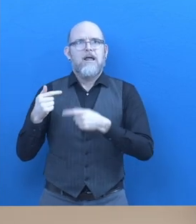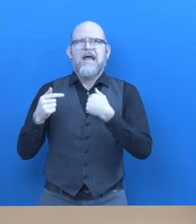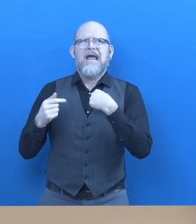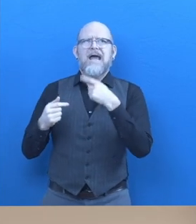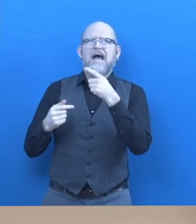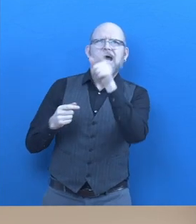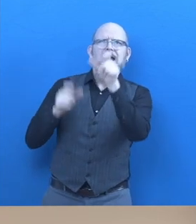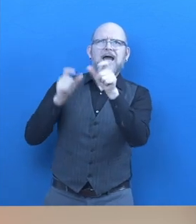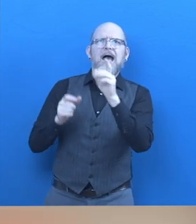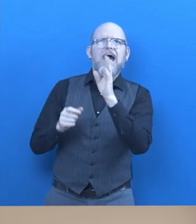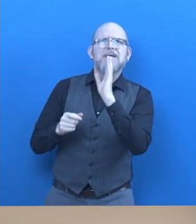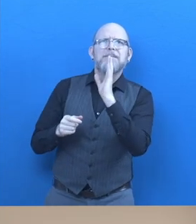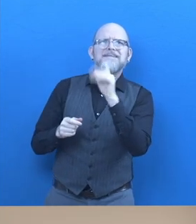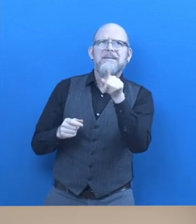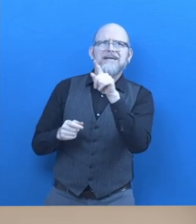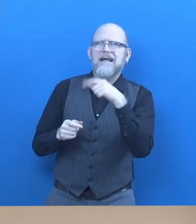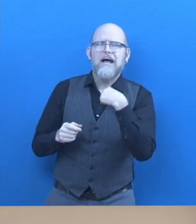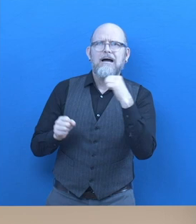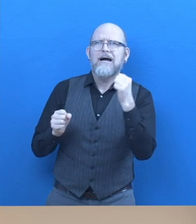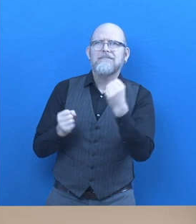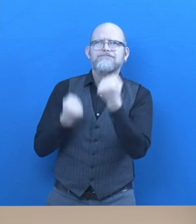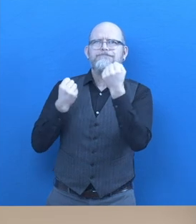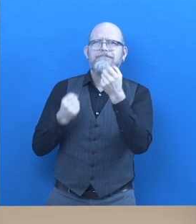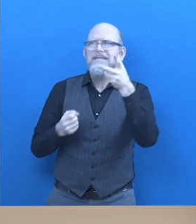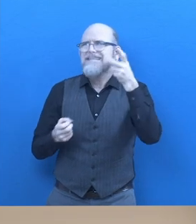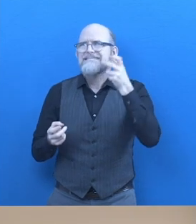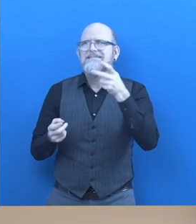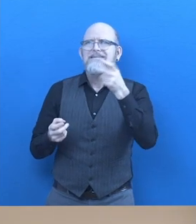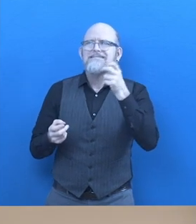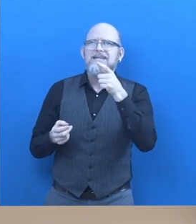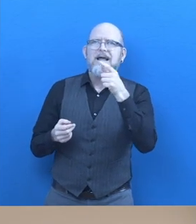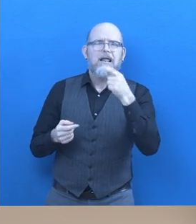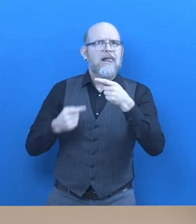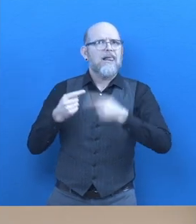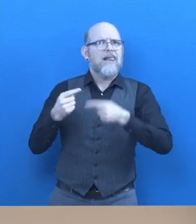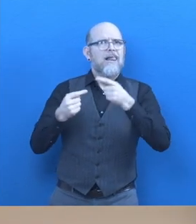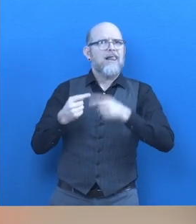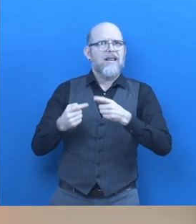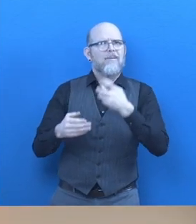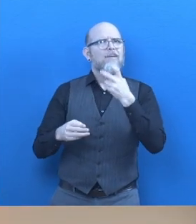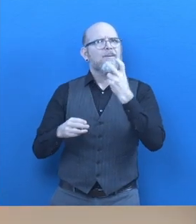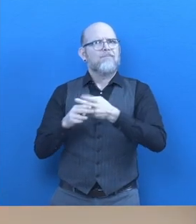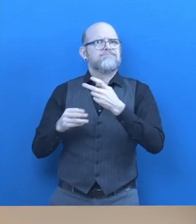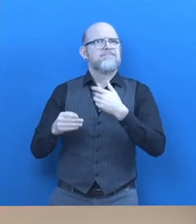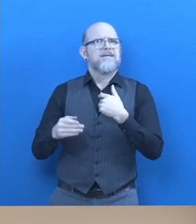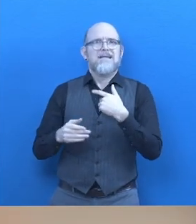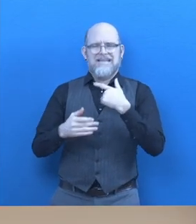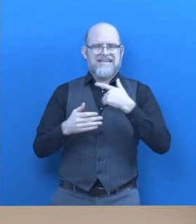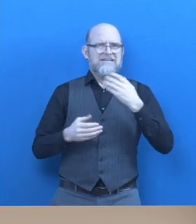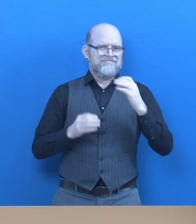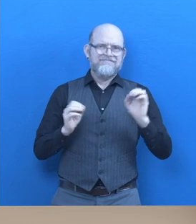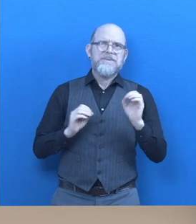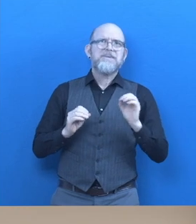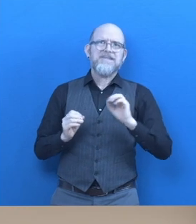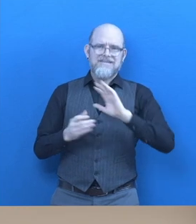very excited, but I am very excited. I was a machine, and I used use